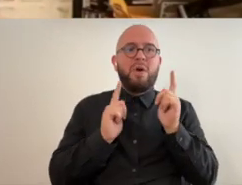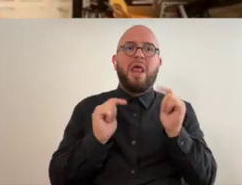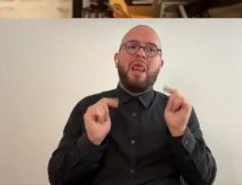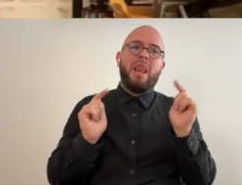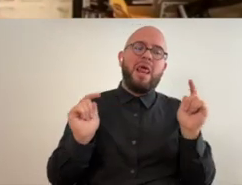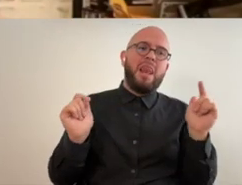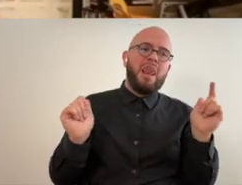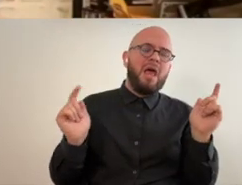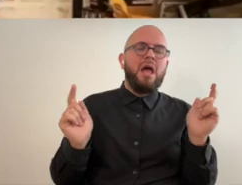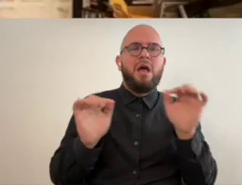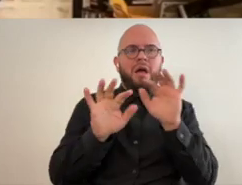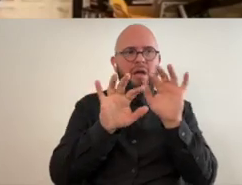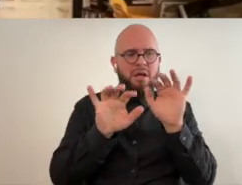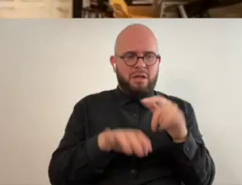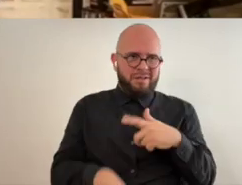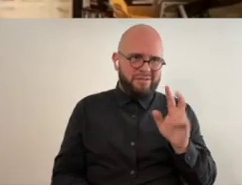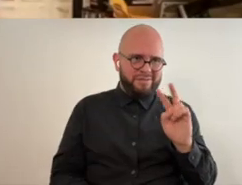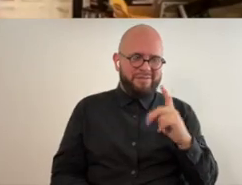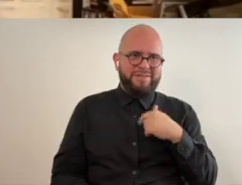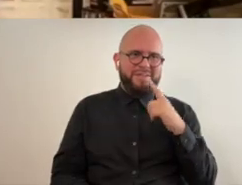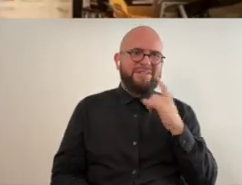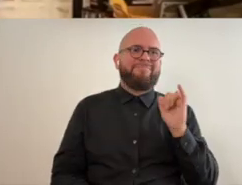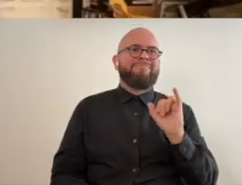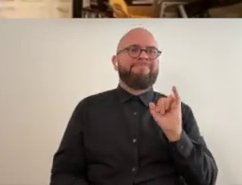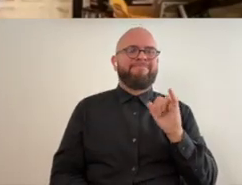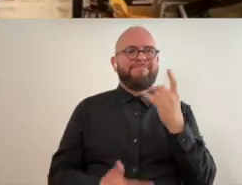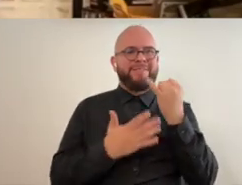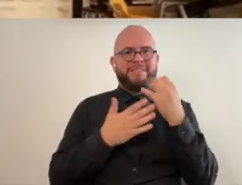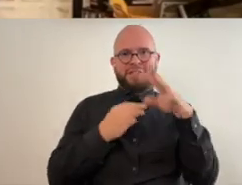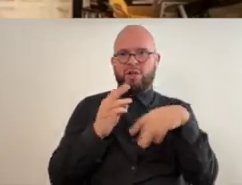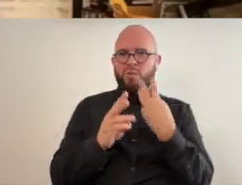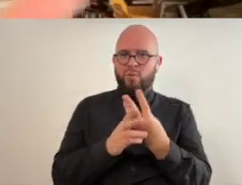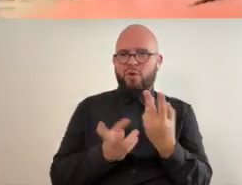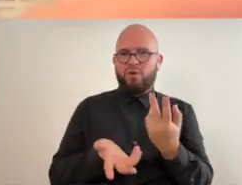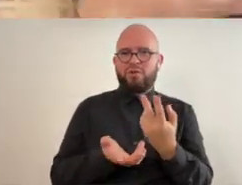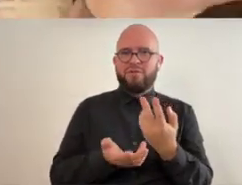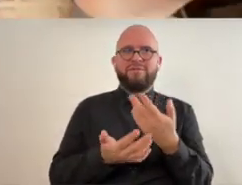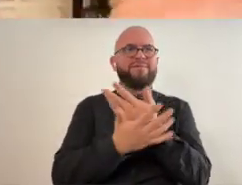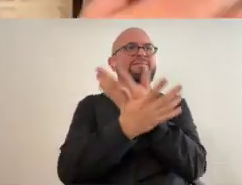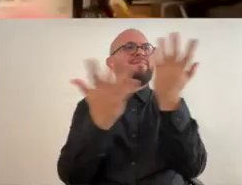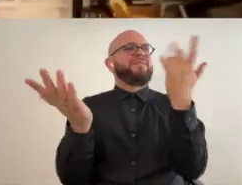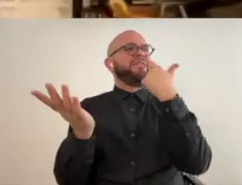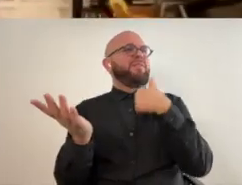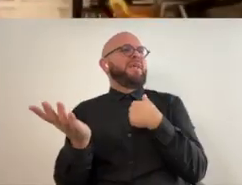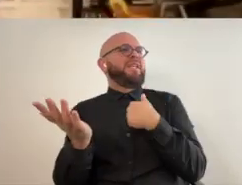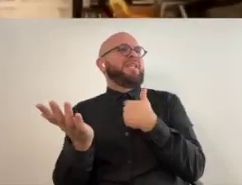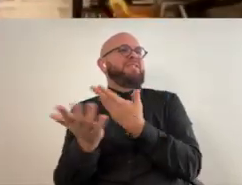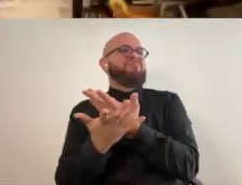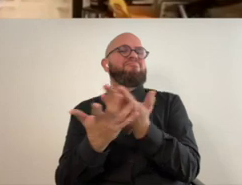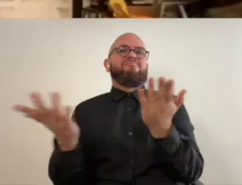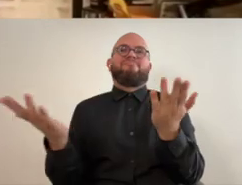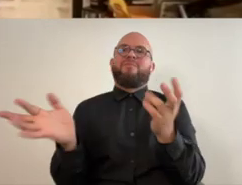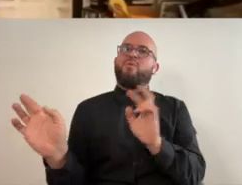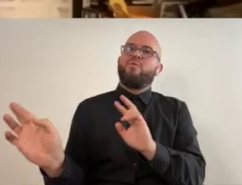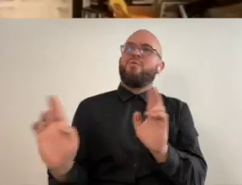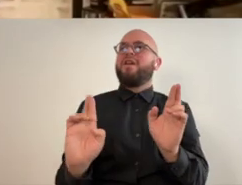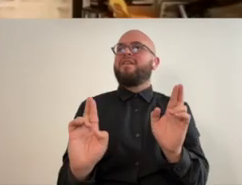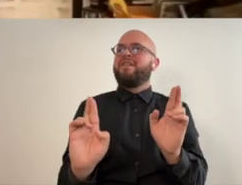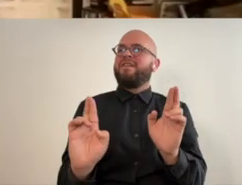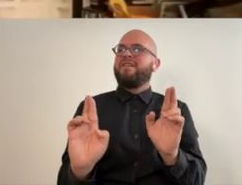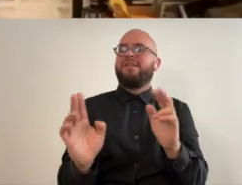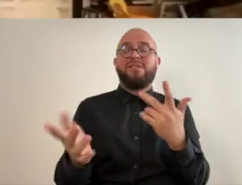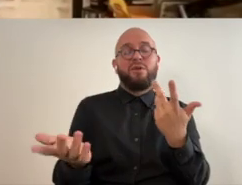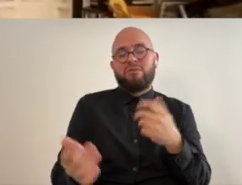at that point i thought like the art world was was my oyster in front of me and uh